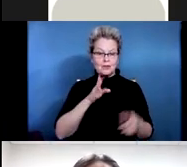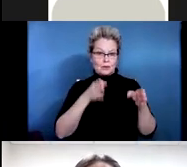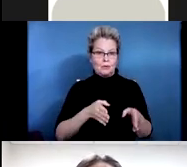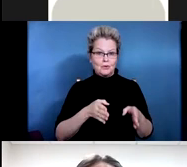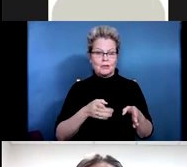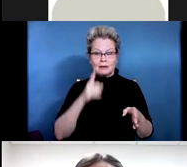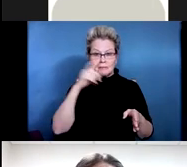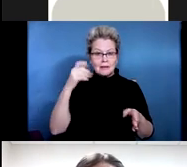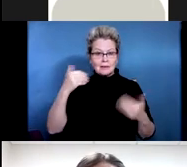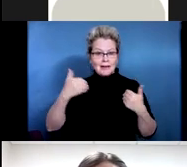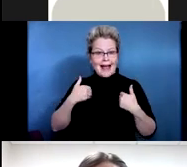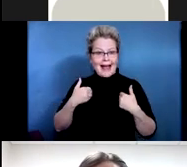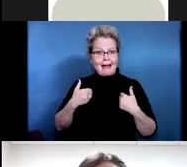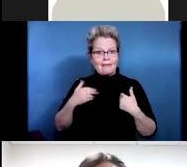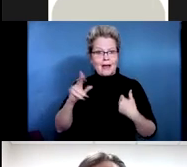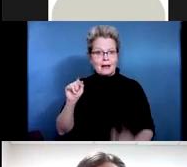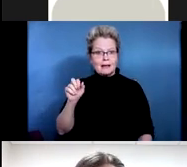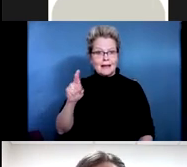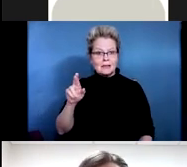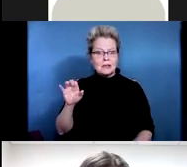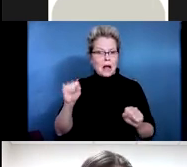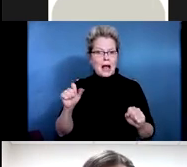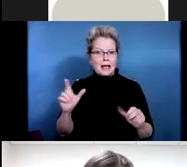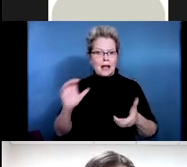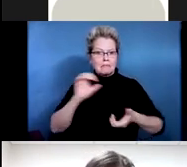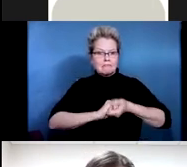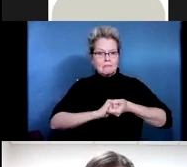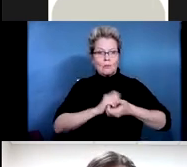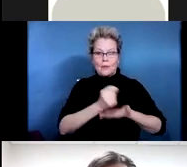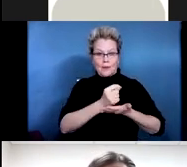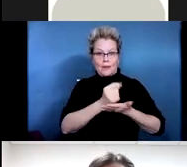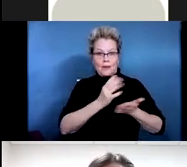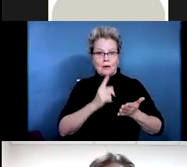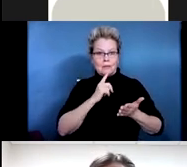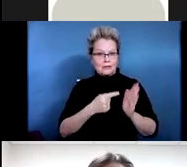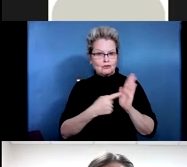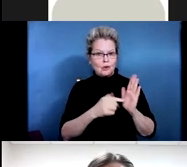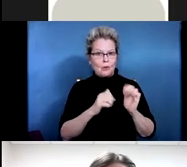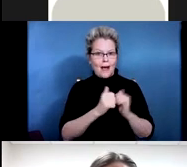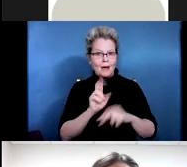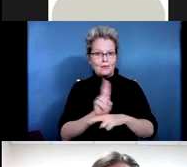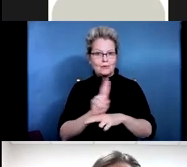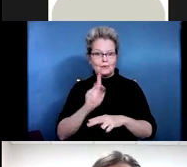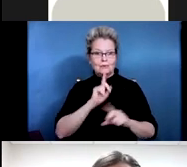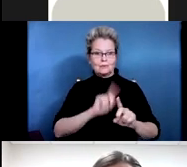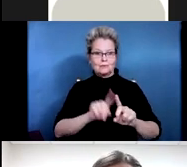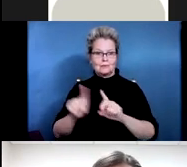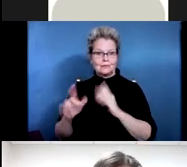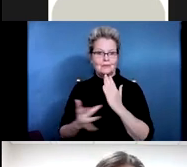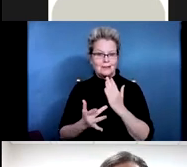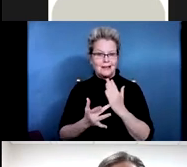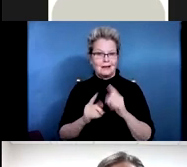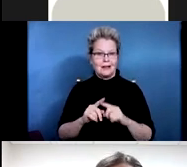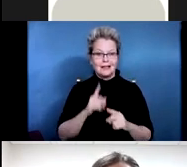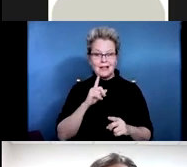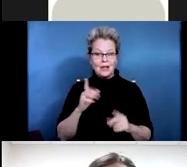I can then co-treat with the therapists and show them how they could use something like this. So, we really start to change their thinking. Hopefully,